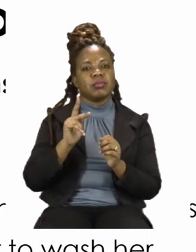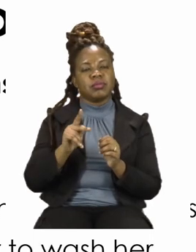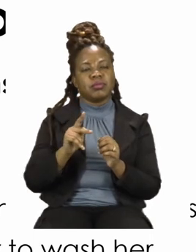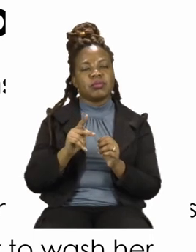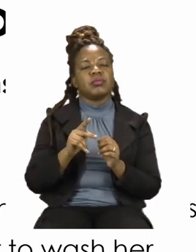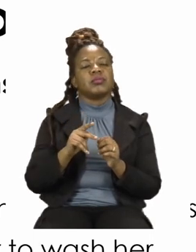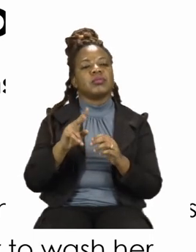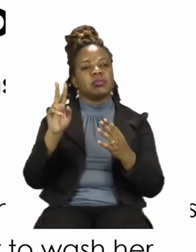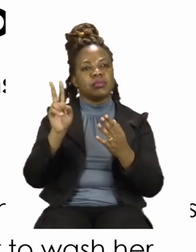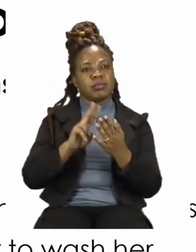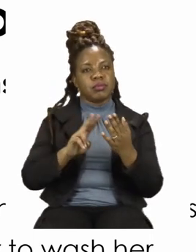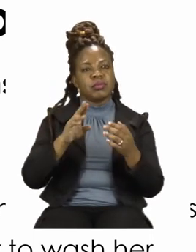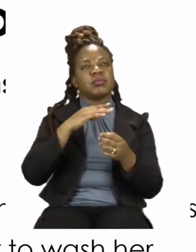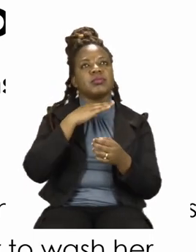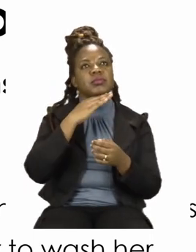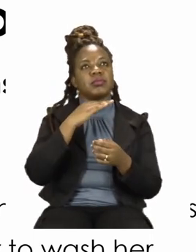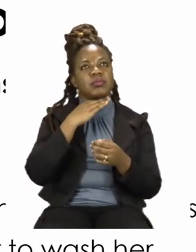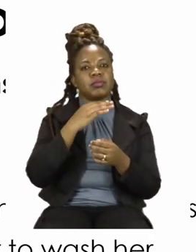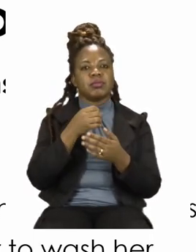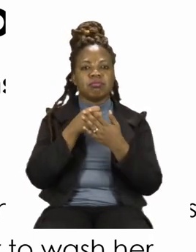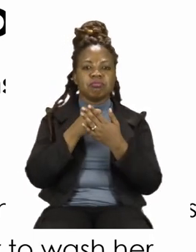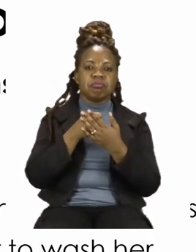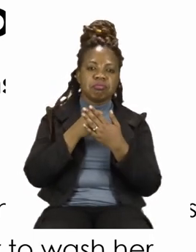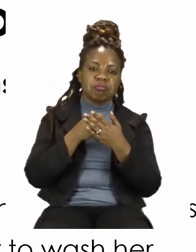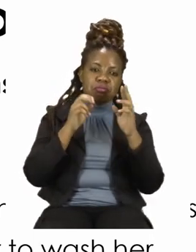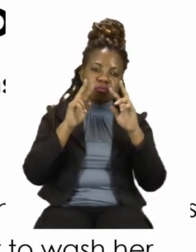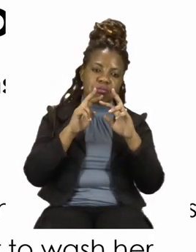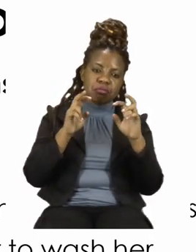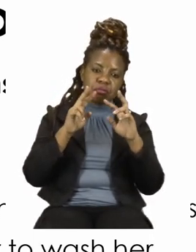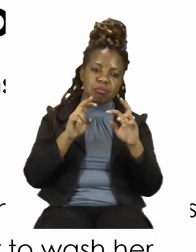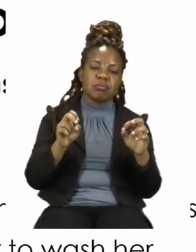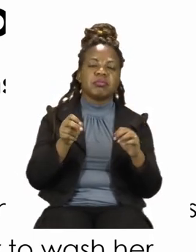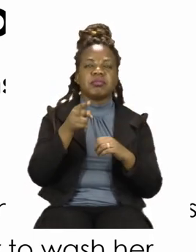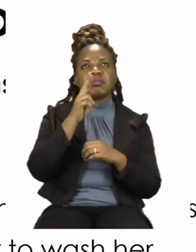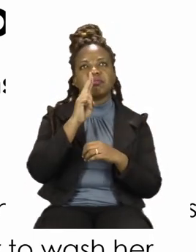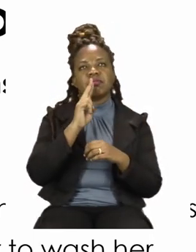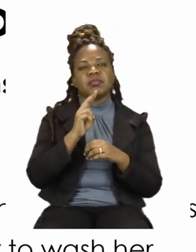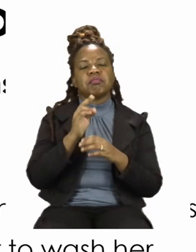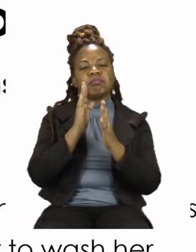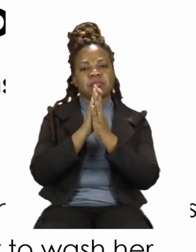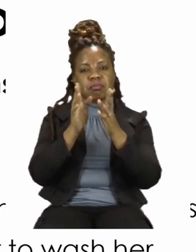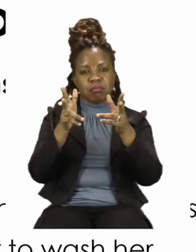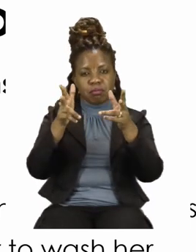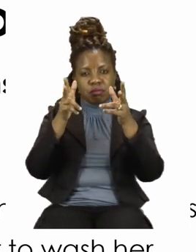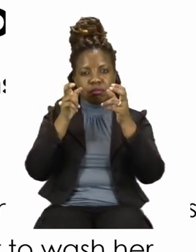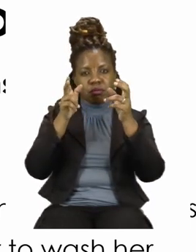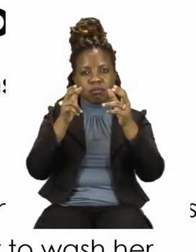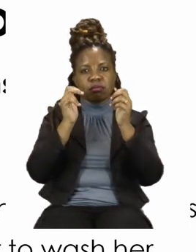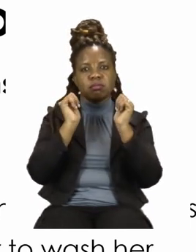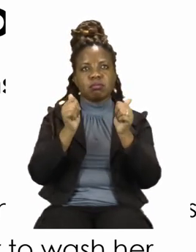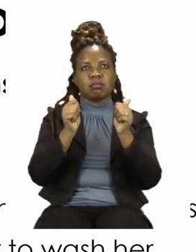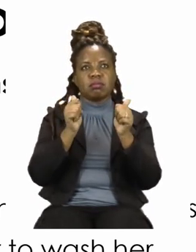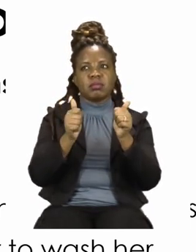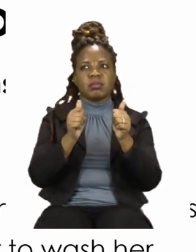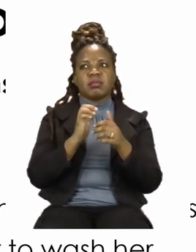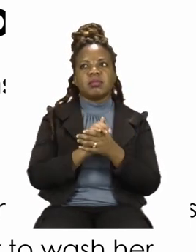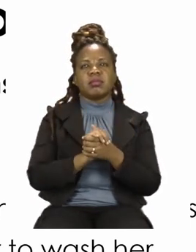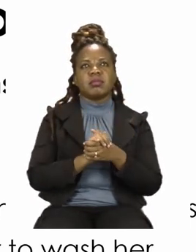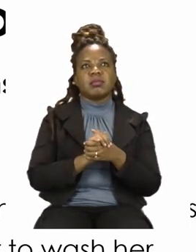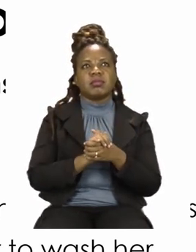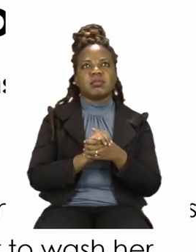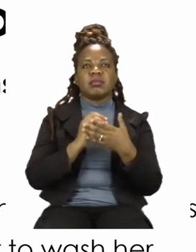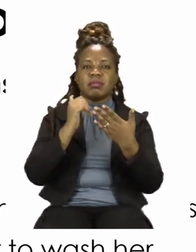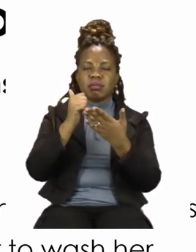find our answers. So I'd like you to please listen carefully as we go along. Clean